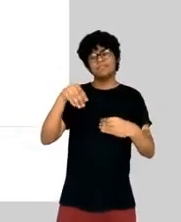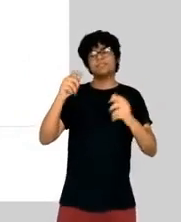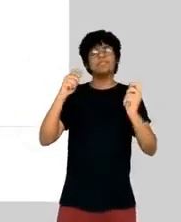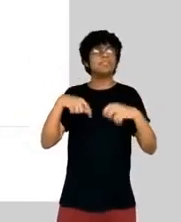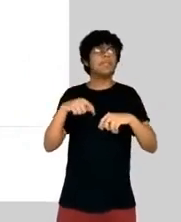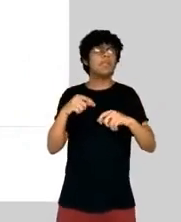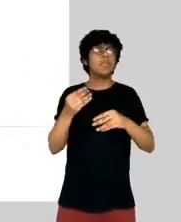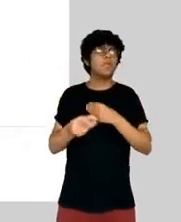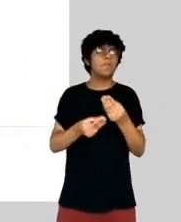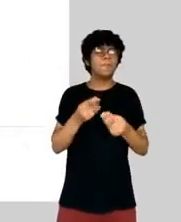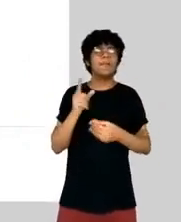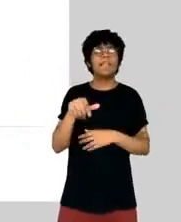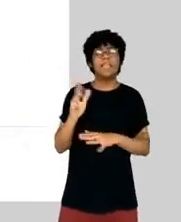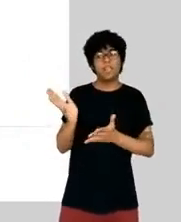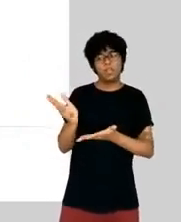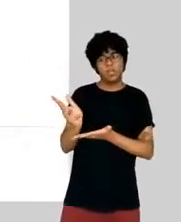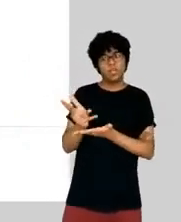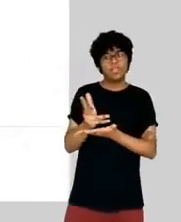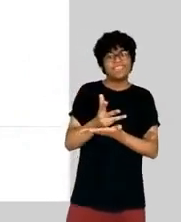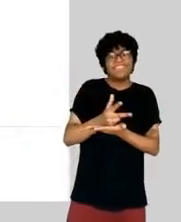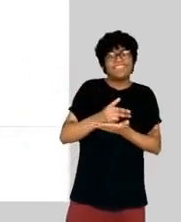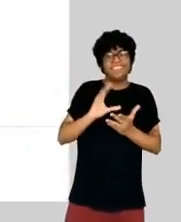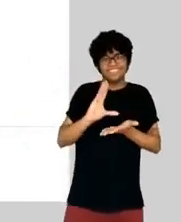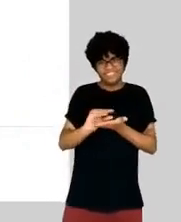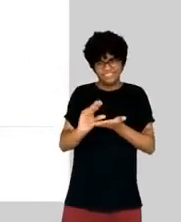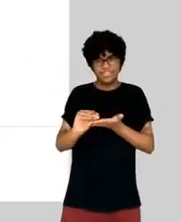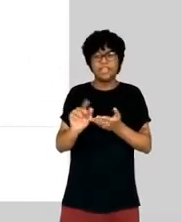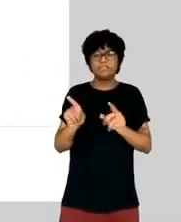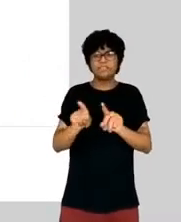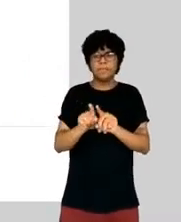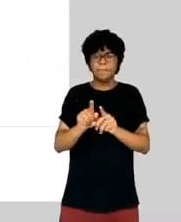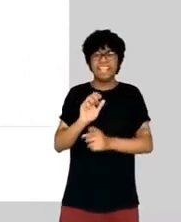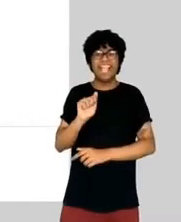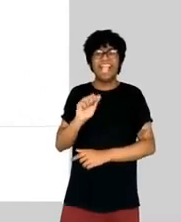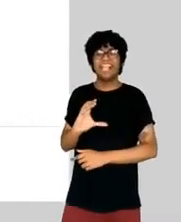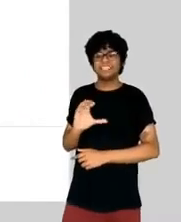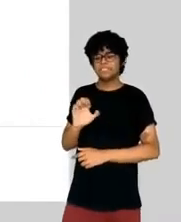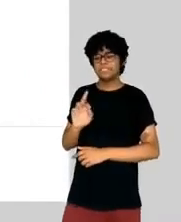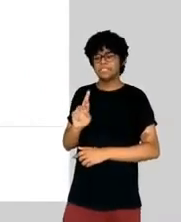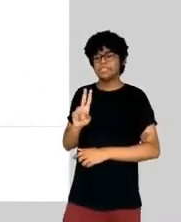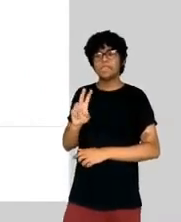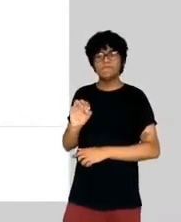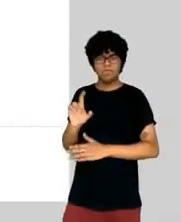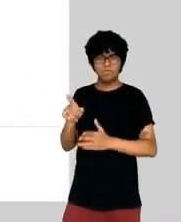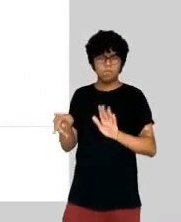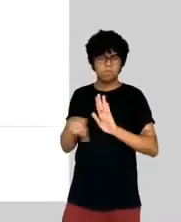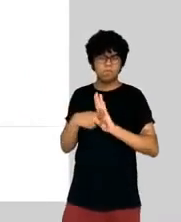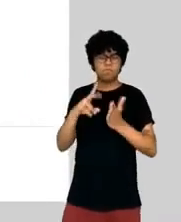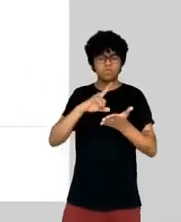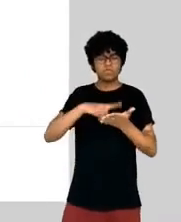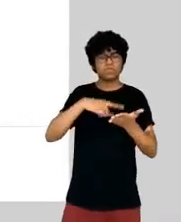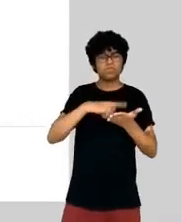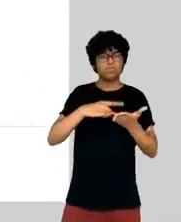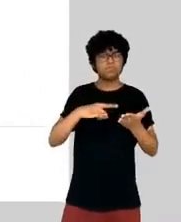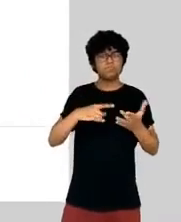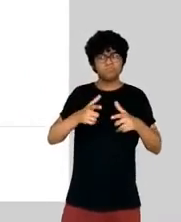And that growth would only be possible if we learn to work together and trust each other in a much deeper way than we do today.